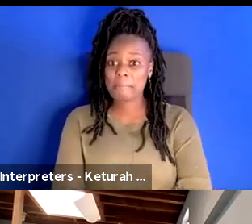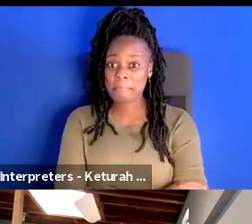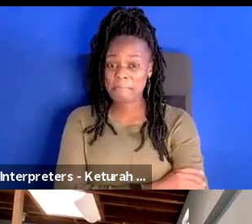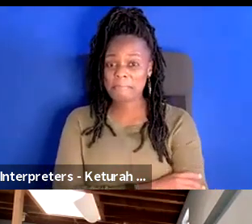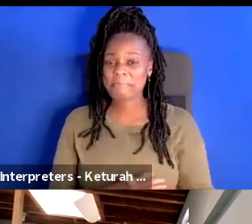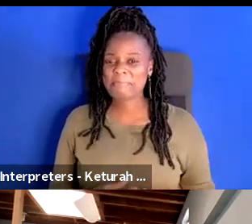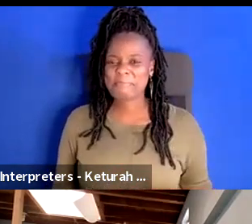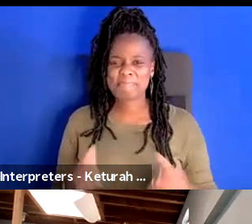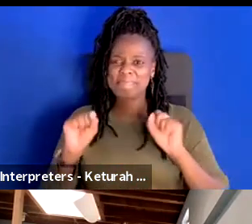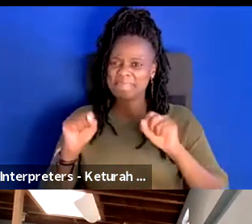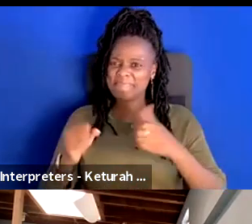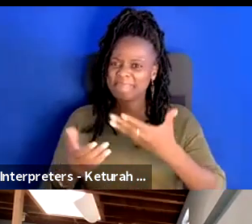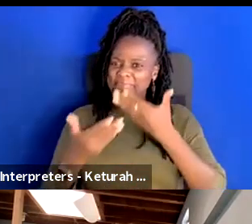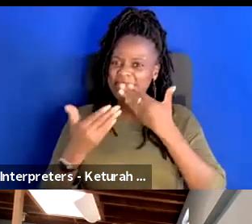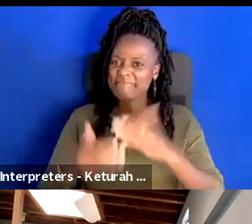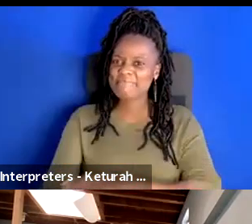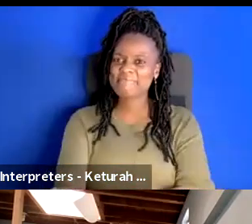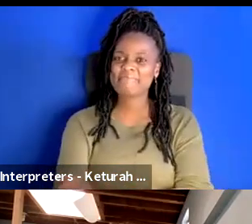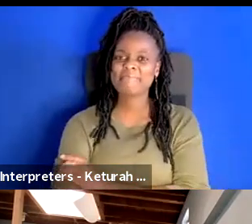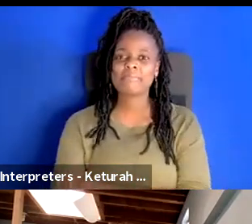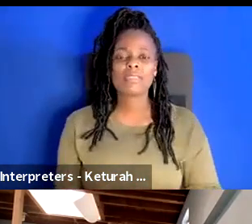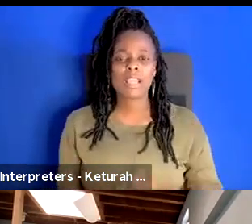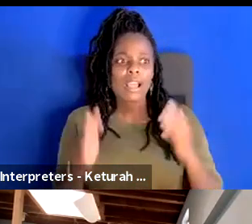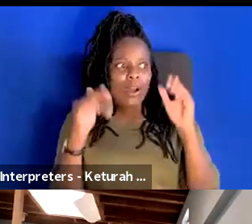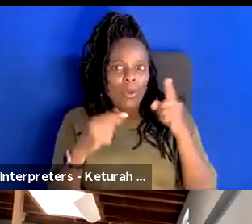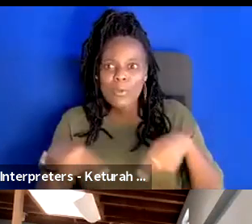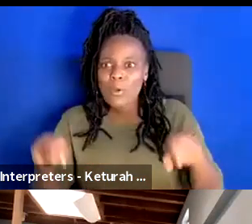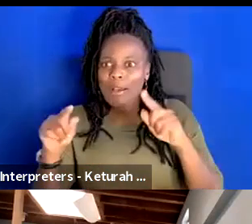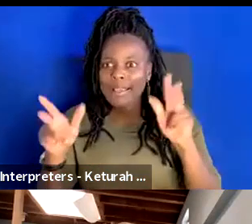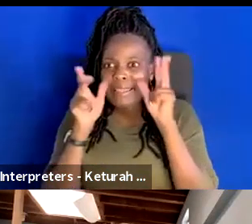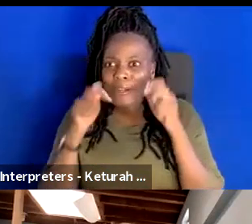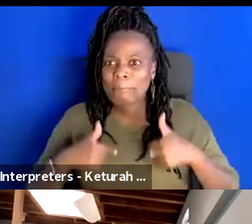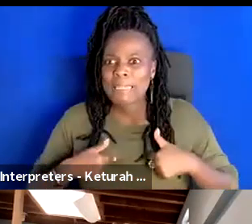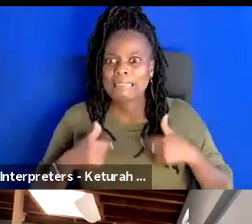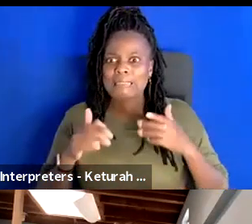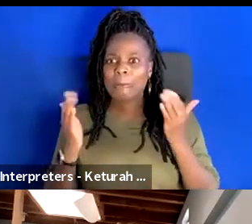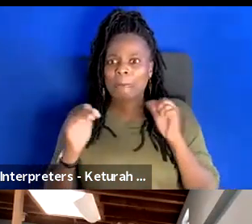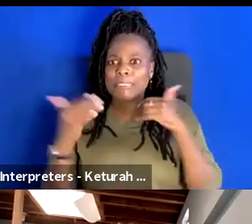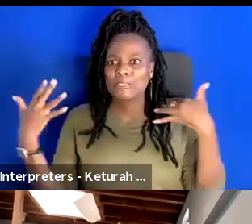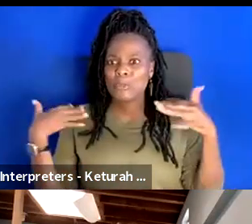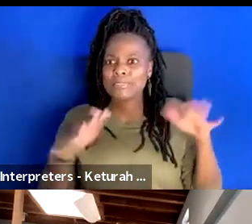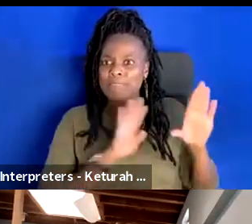Absolutely. Thank you. And I hope you all can hear me if there's too much background. Let me know